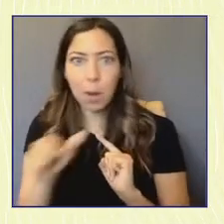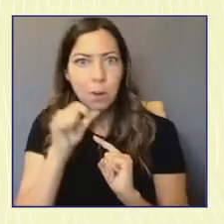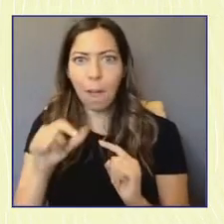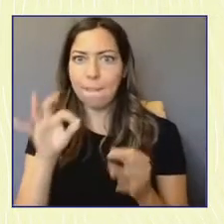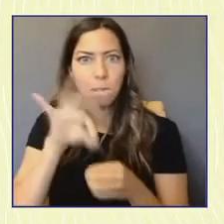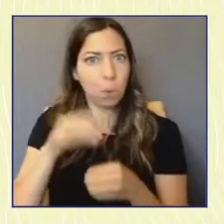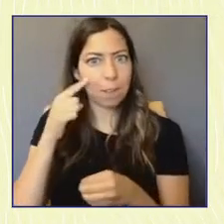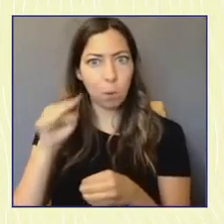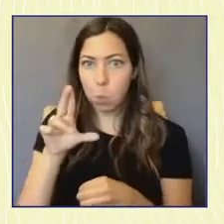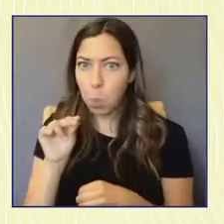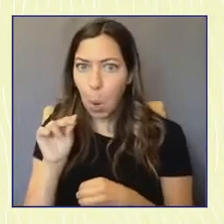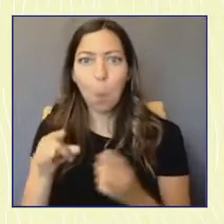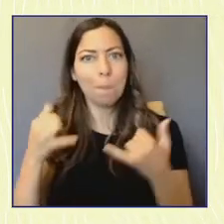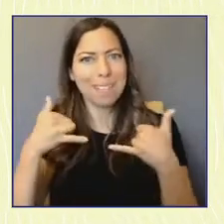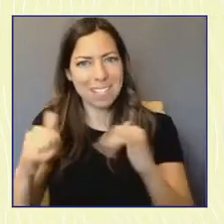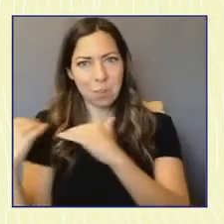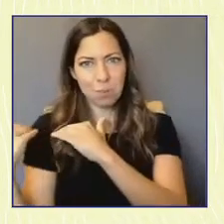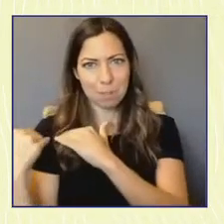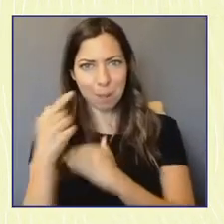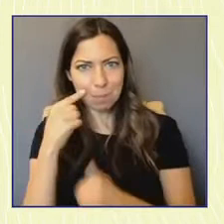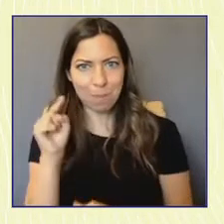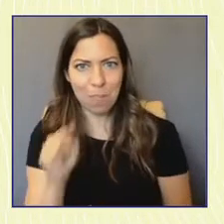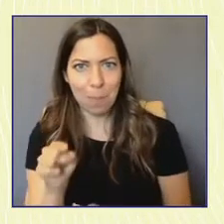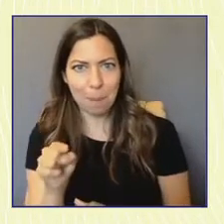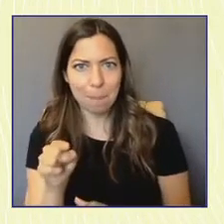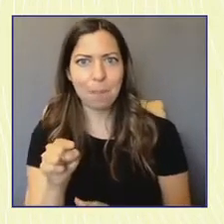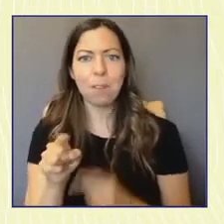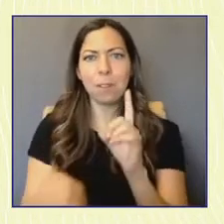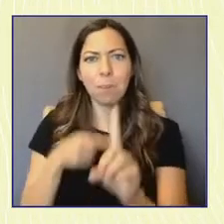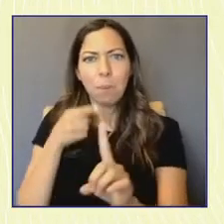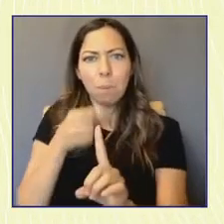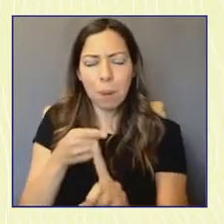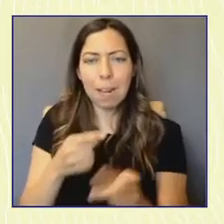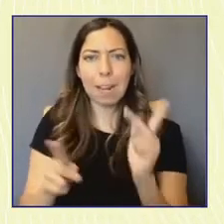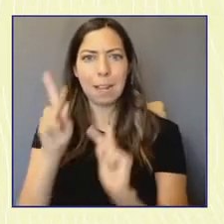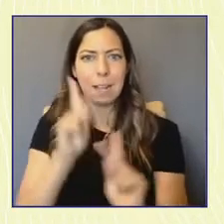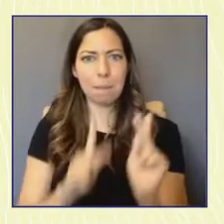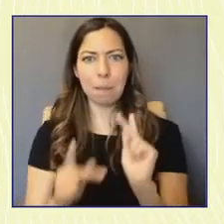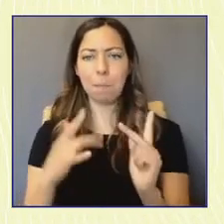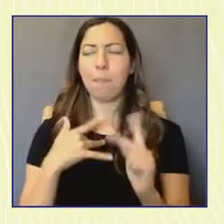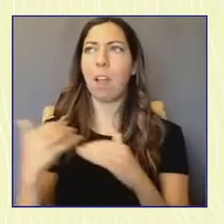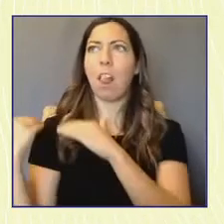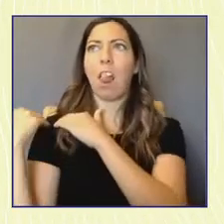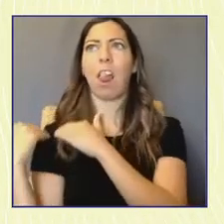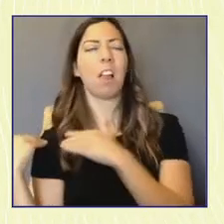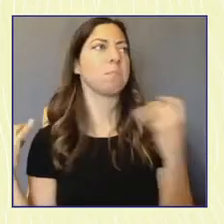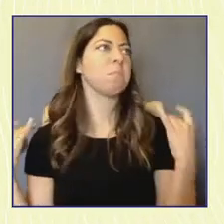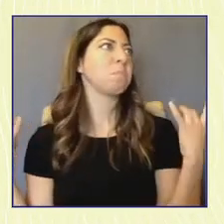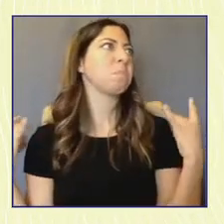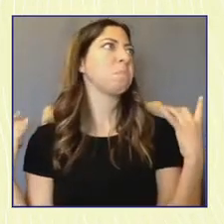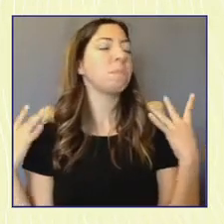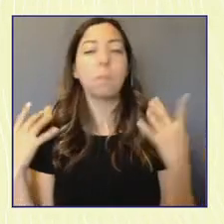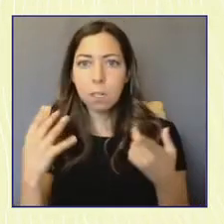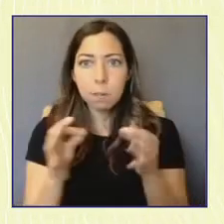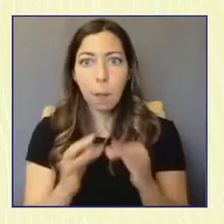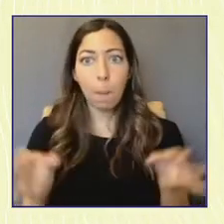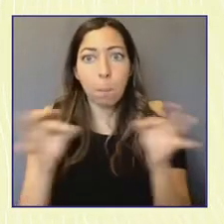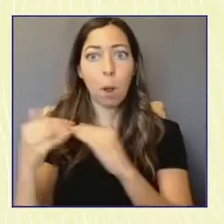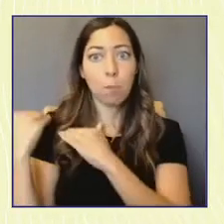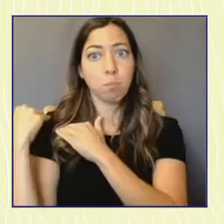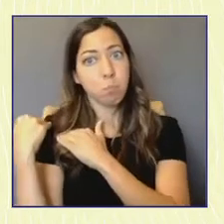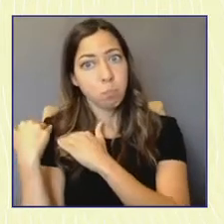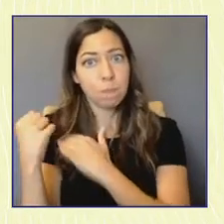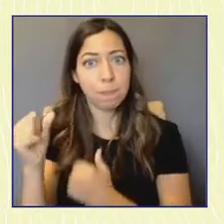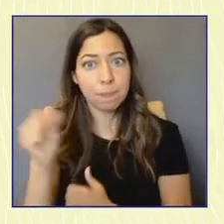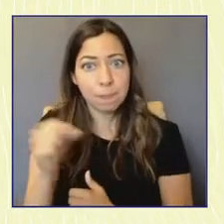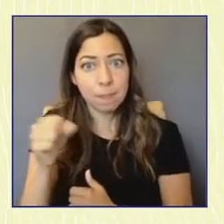that power of make sure that people are accountable to young people, even if they don't have a say in the actual vote, I think is how we start moving the needle and